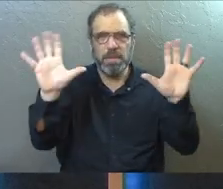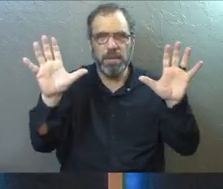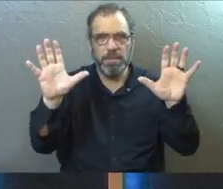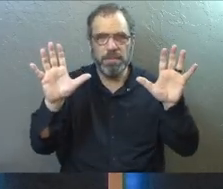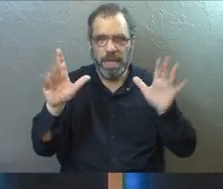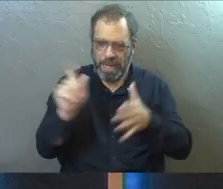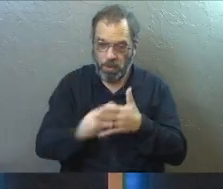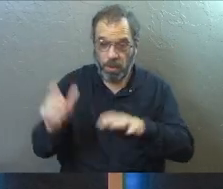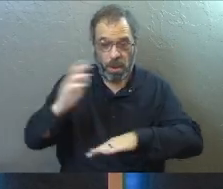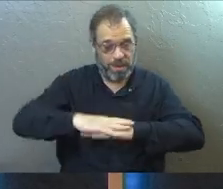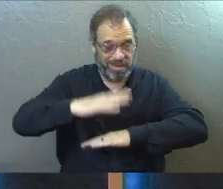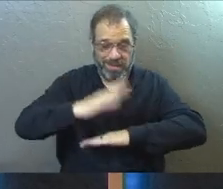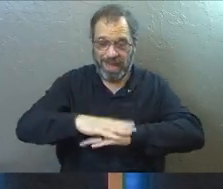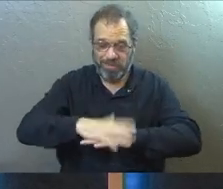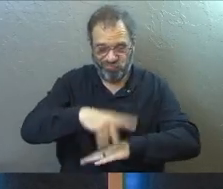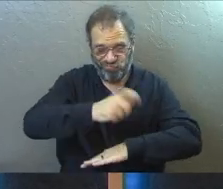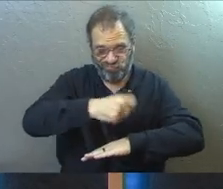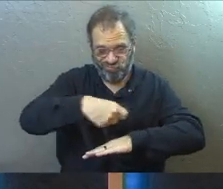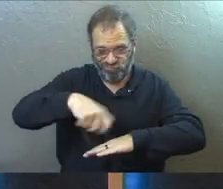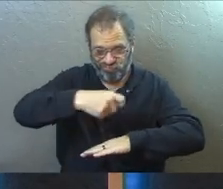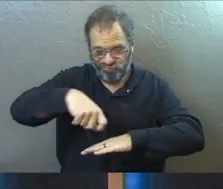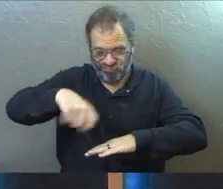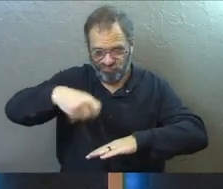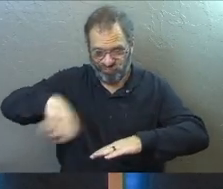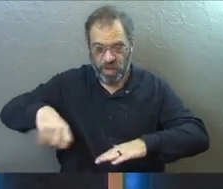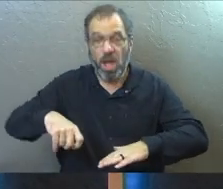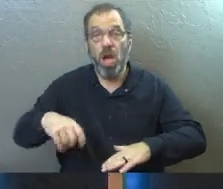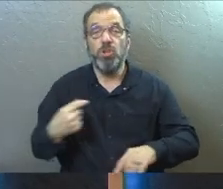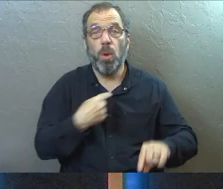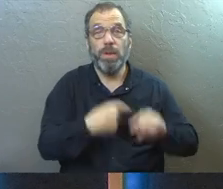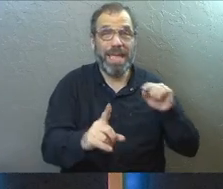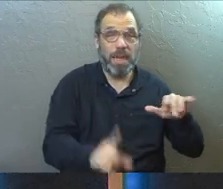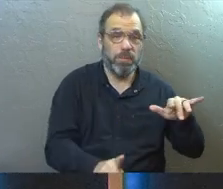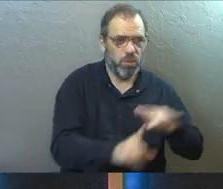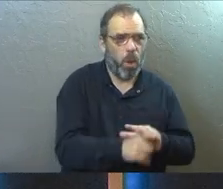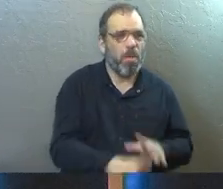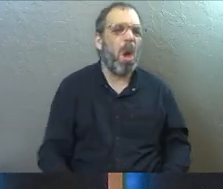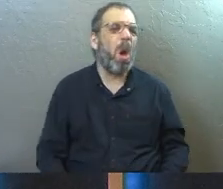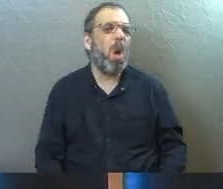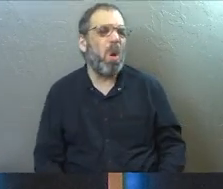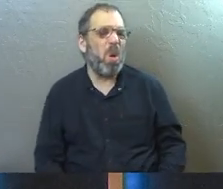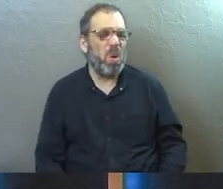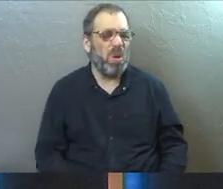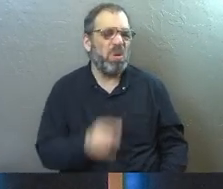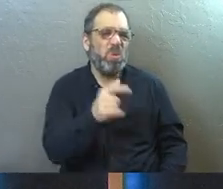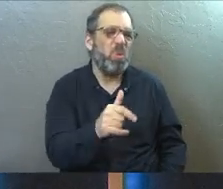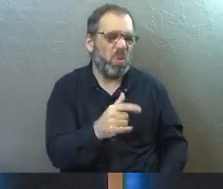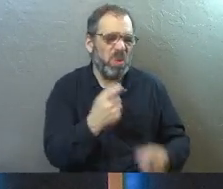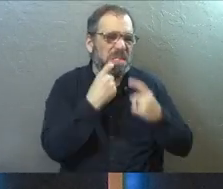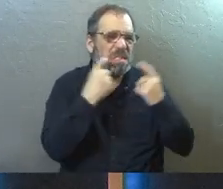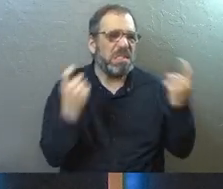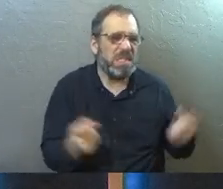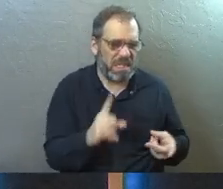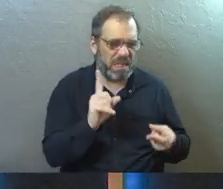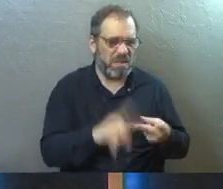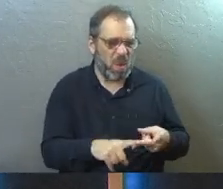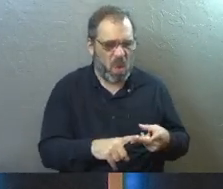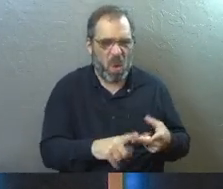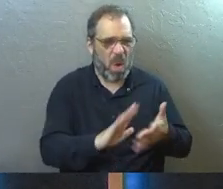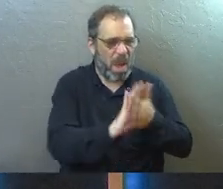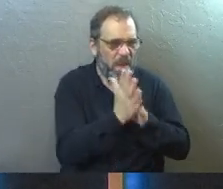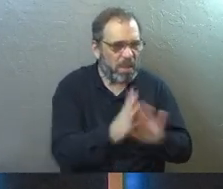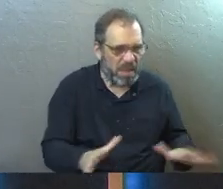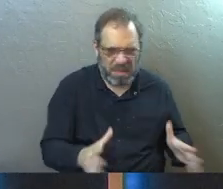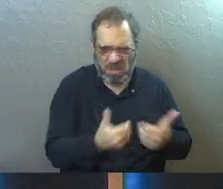And he wrote it on his desk. So whenever the enemy would come accusing him, whenever he was tempted towards sin, whenever he lost his